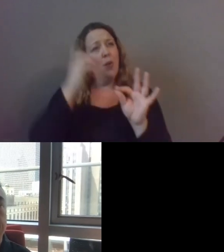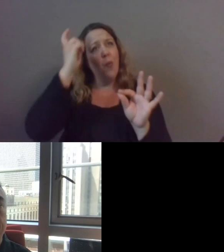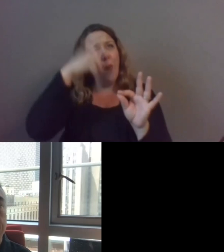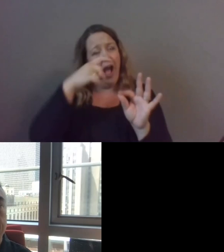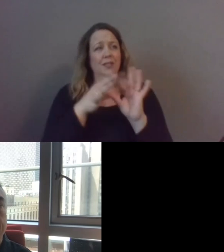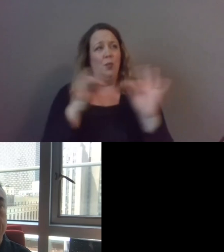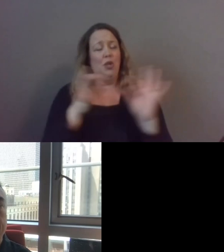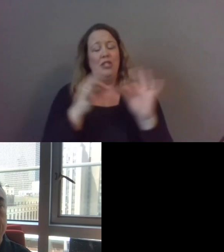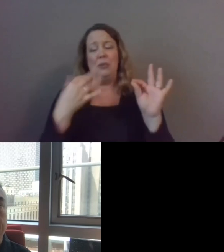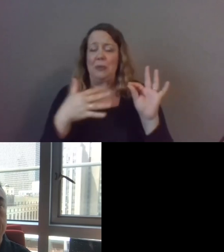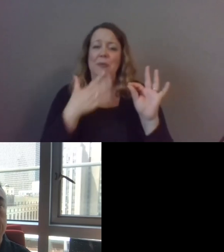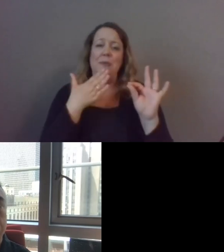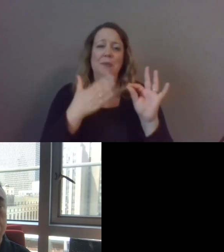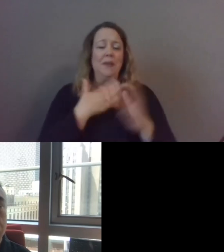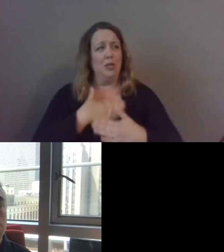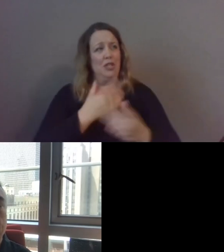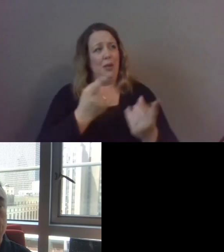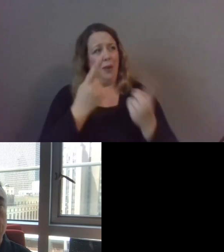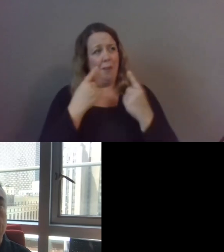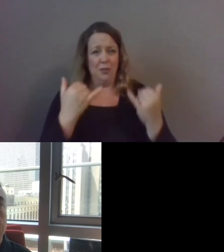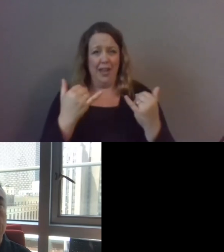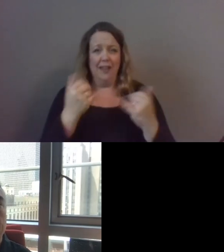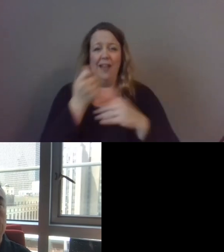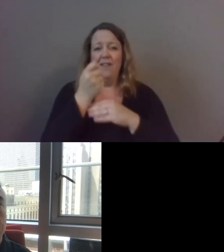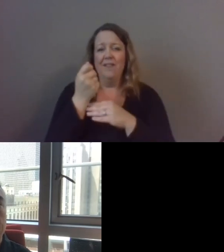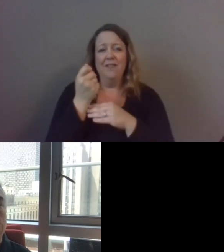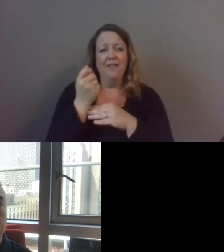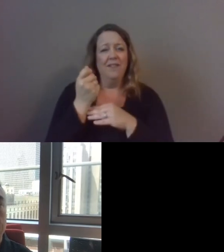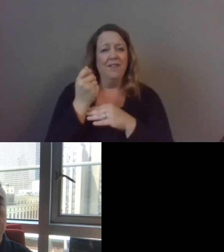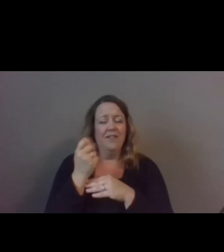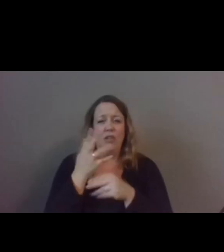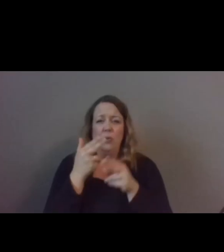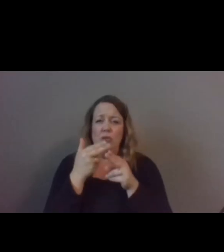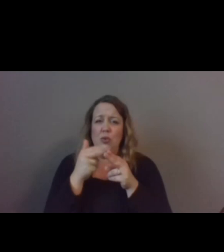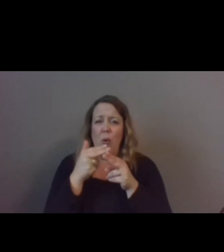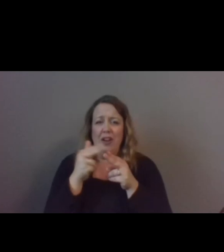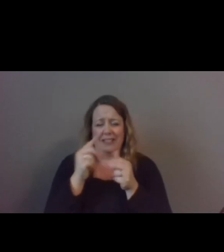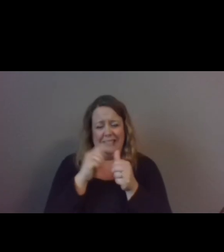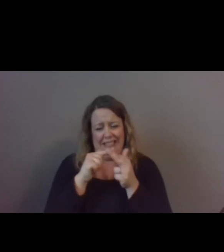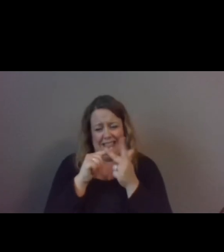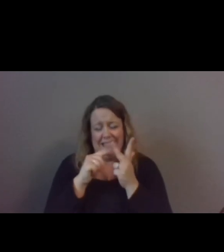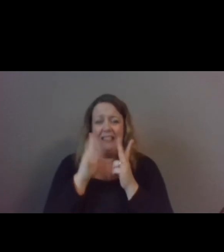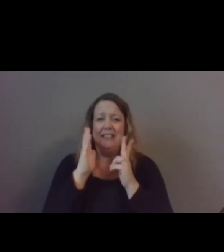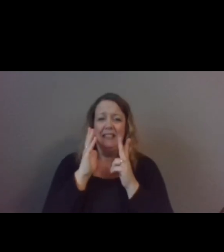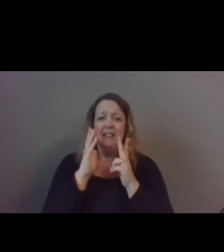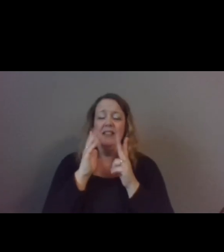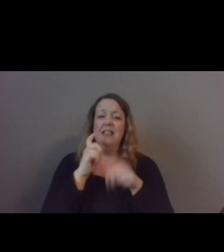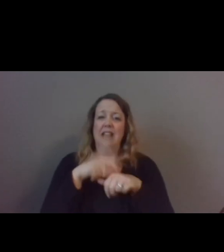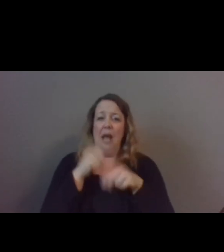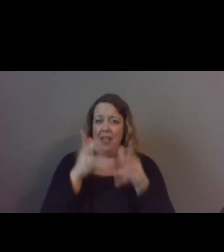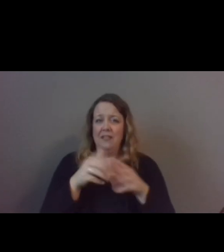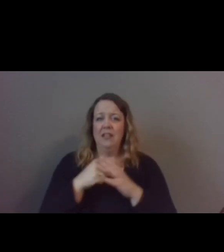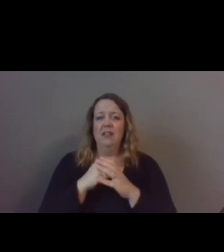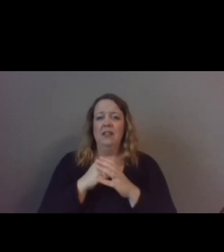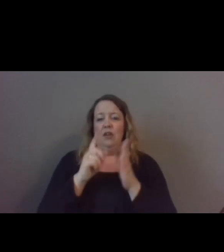appreciate you being here today we have just a couple of very quick short sections left of our time today uh we have a research section before